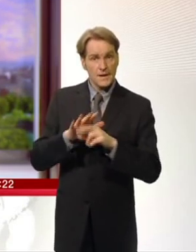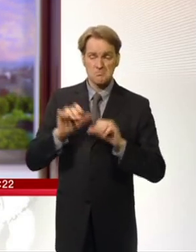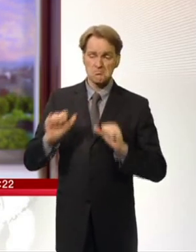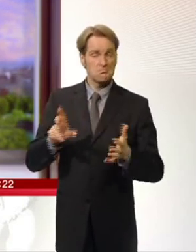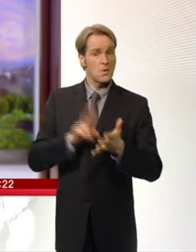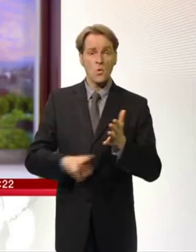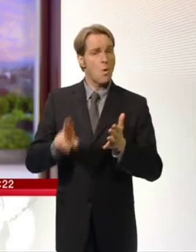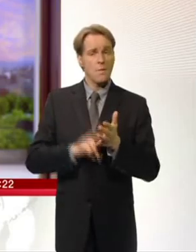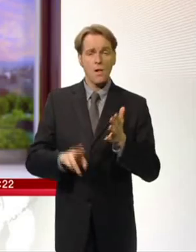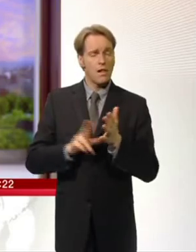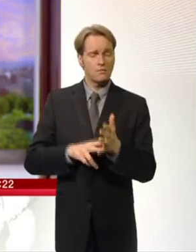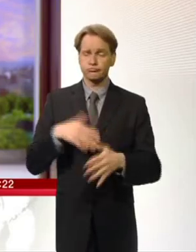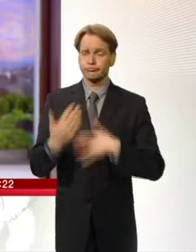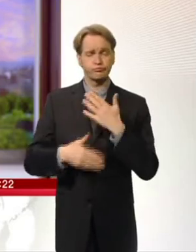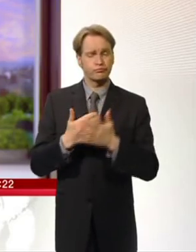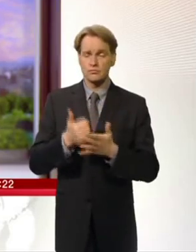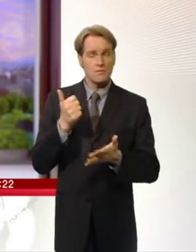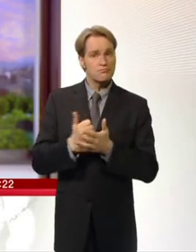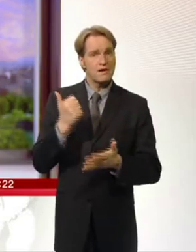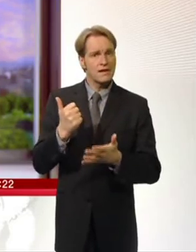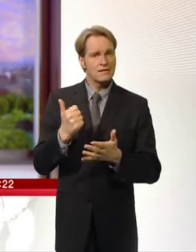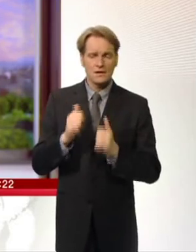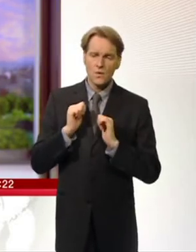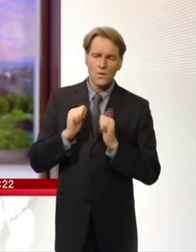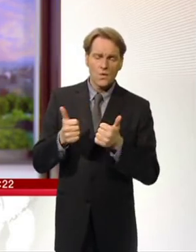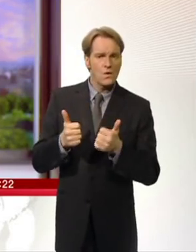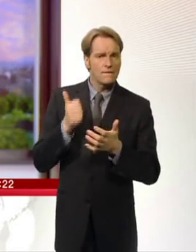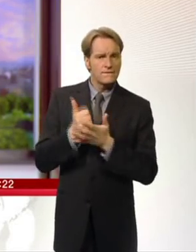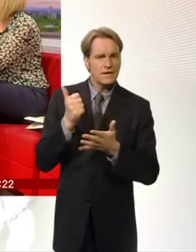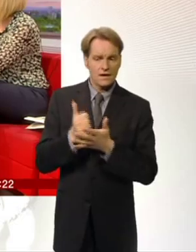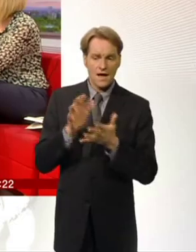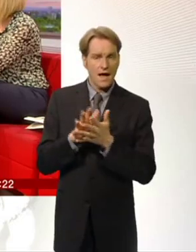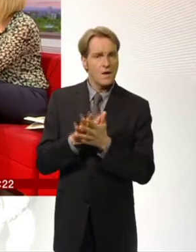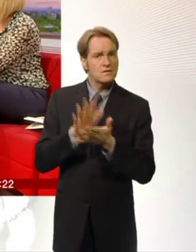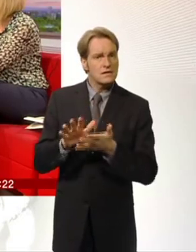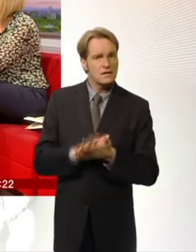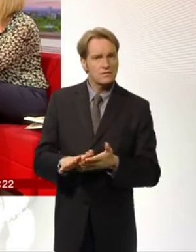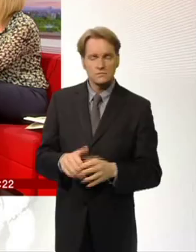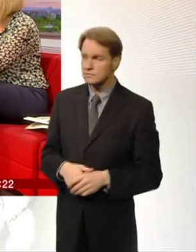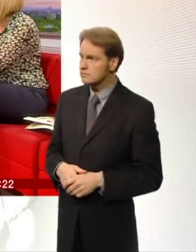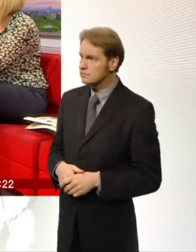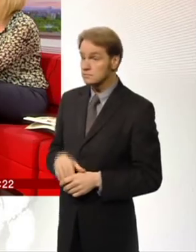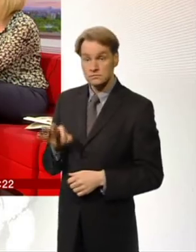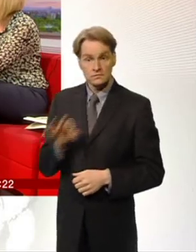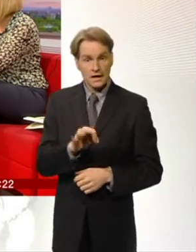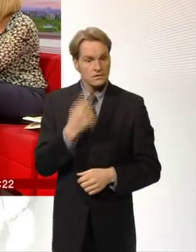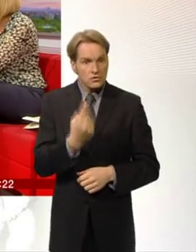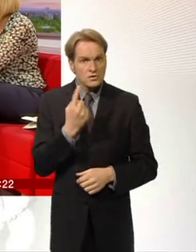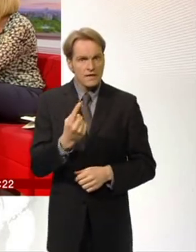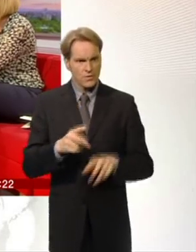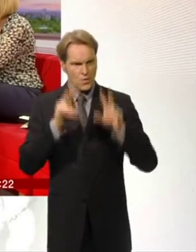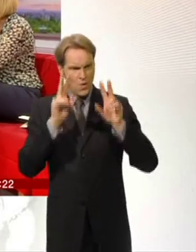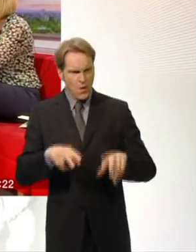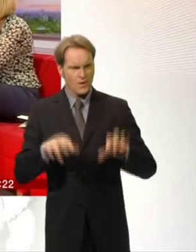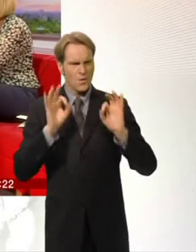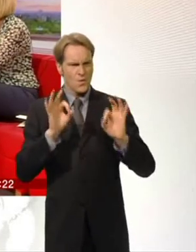it in such a brilliant way and I think that's going to be really inspirational. And you yourself, how are you at the moment? Because you look absolutely fantastic.